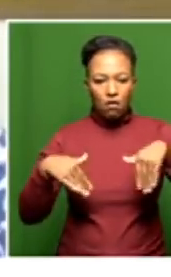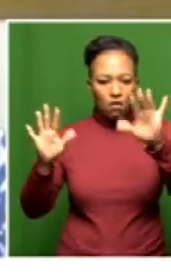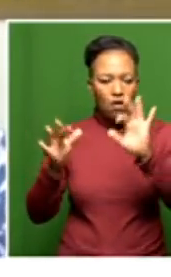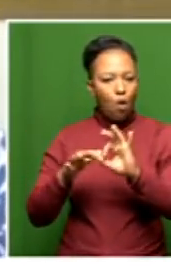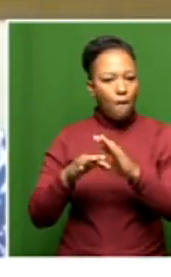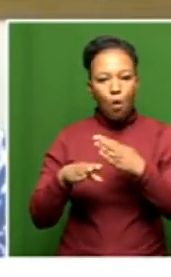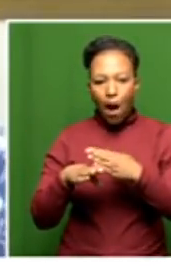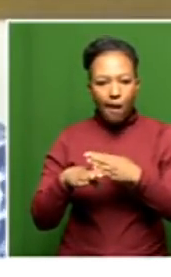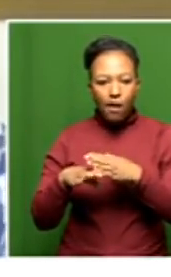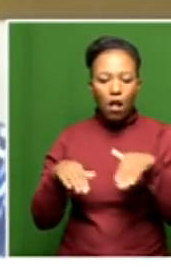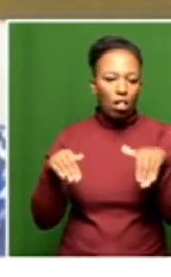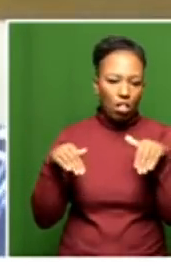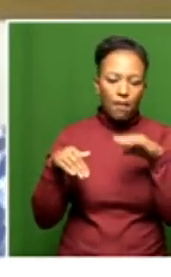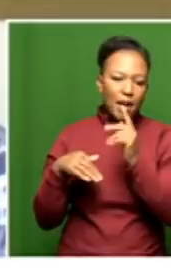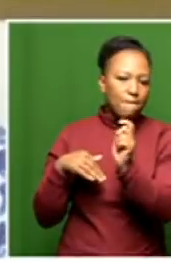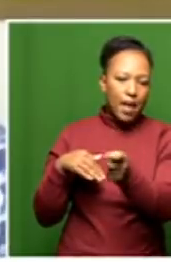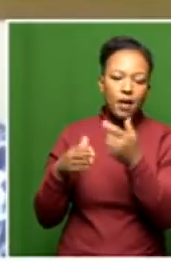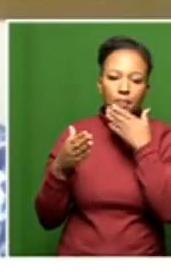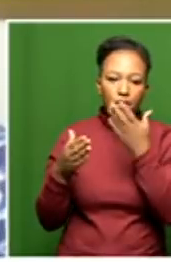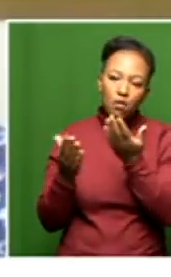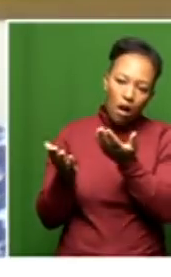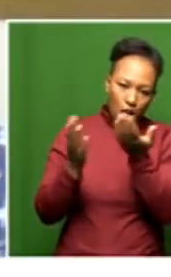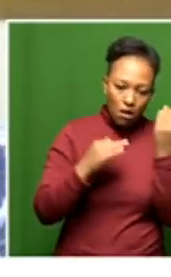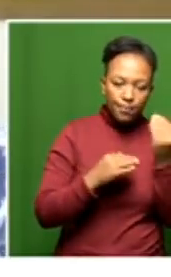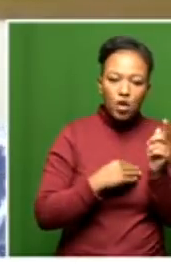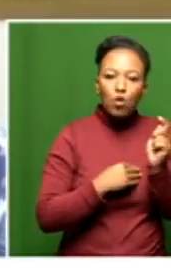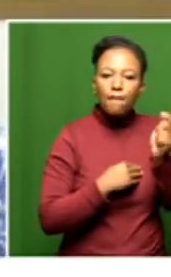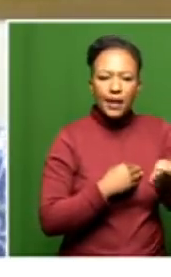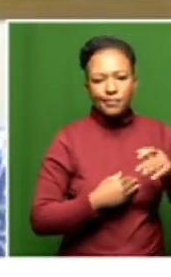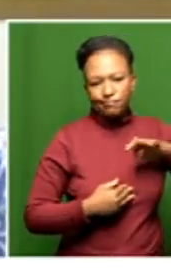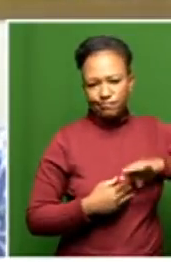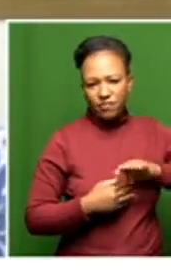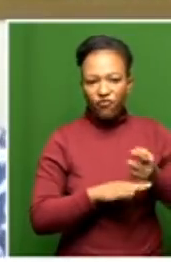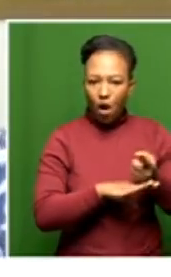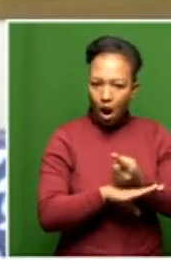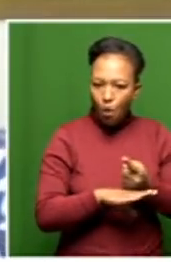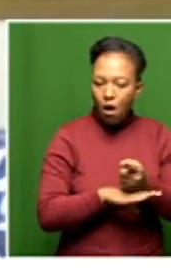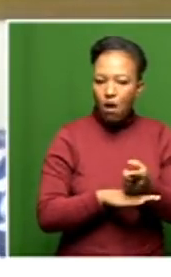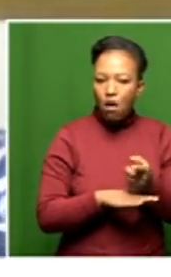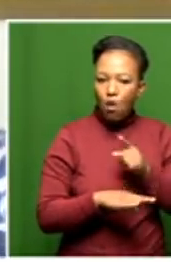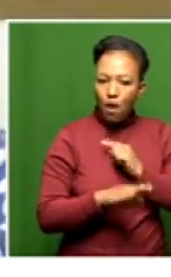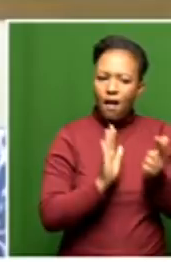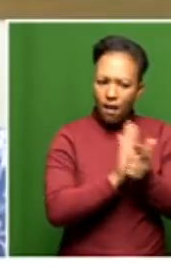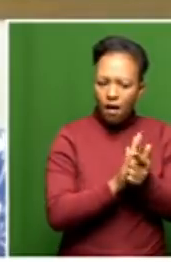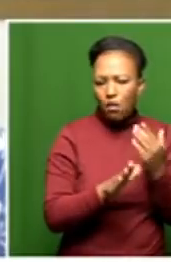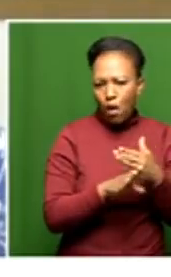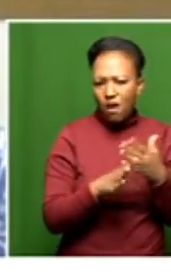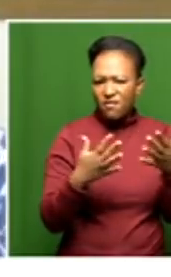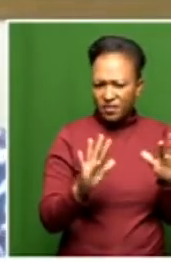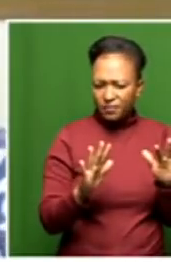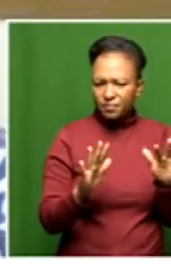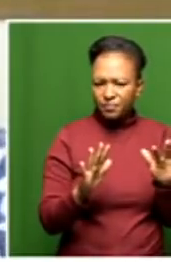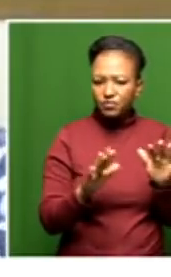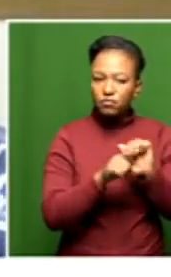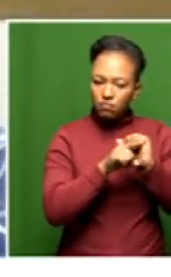no work no pay or you take them in you pay them their salaries per hour that they legally work and